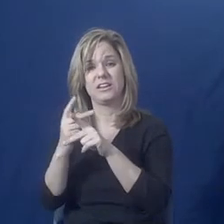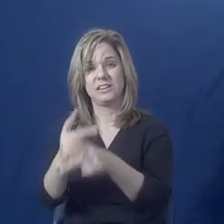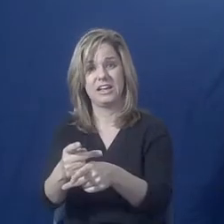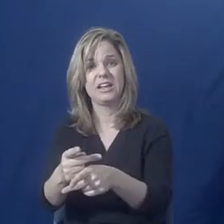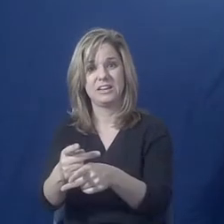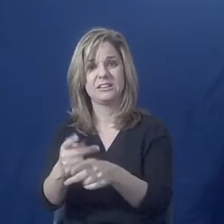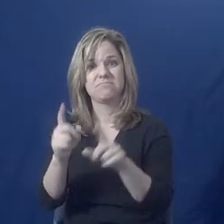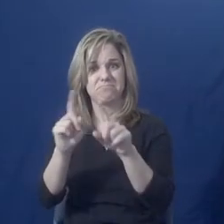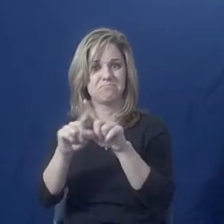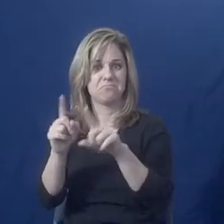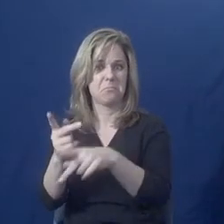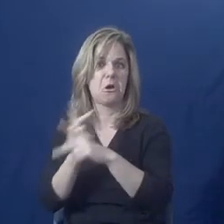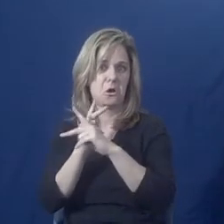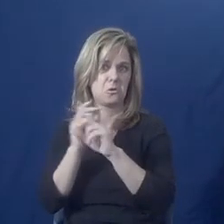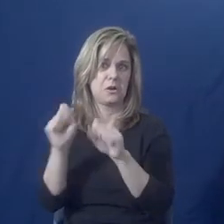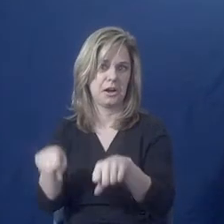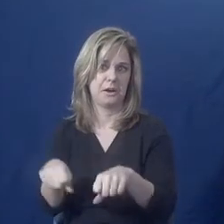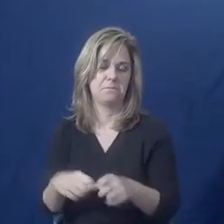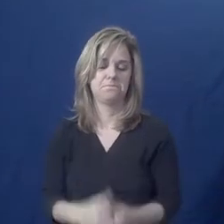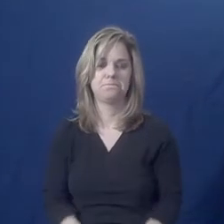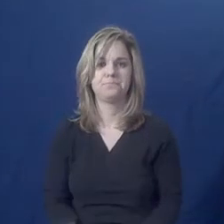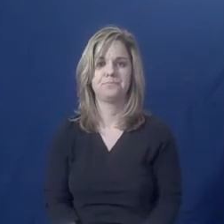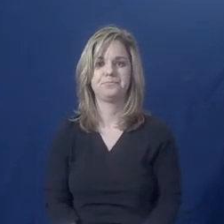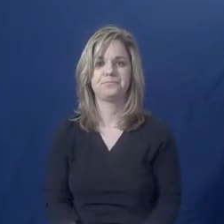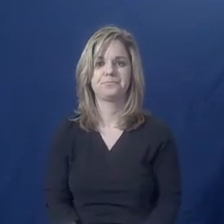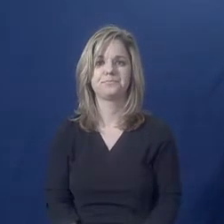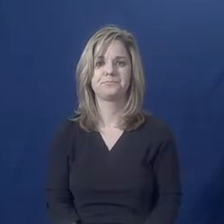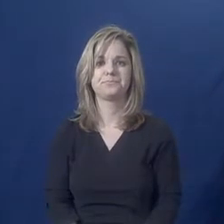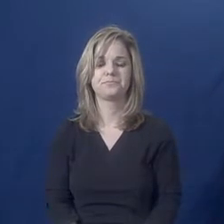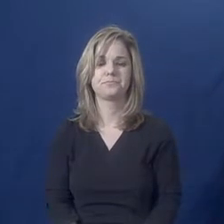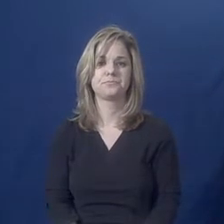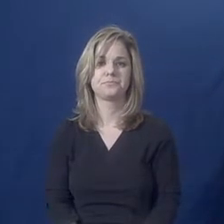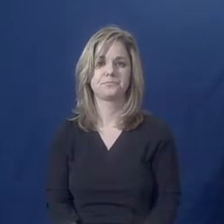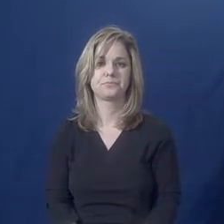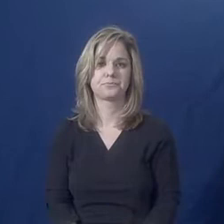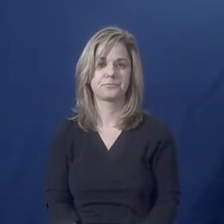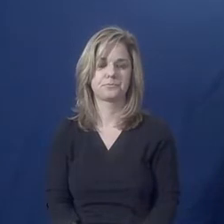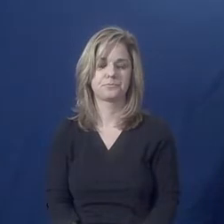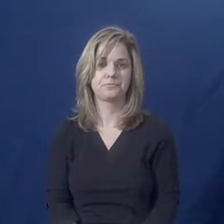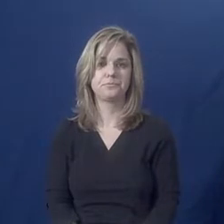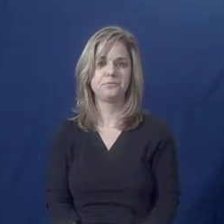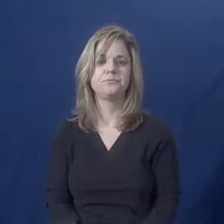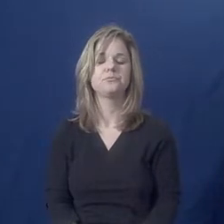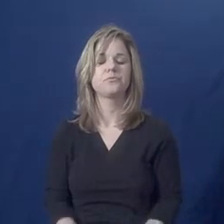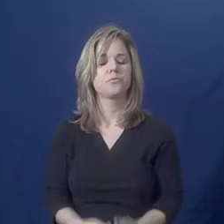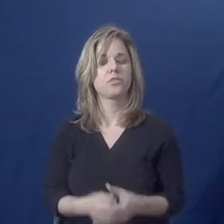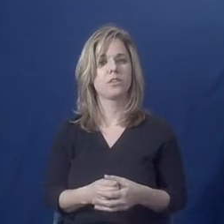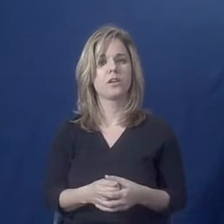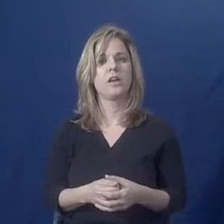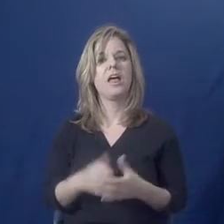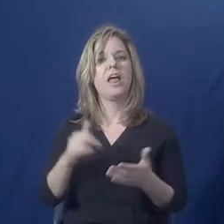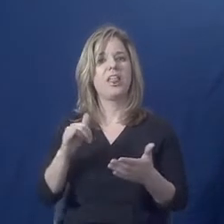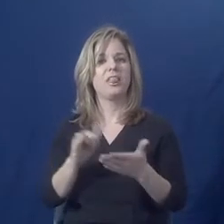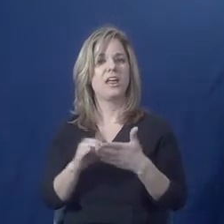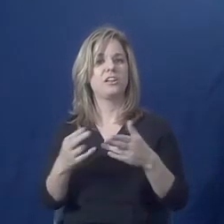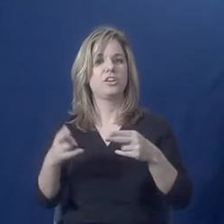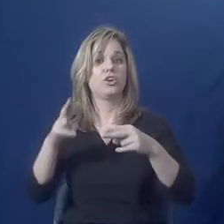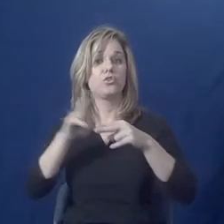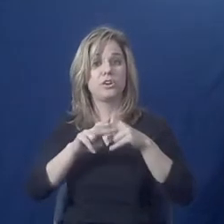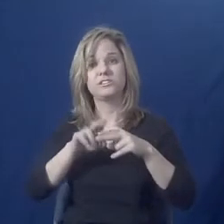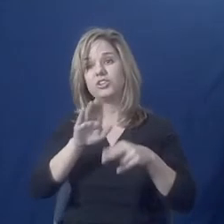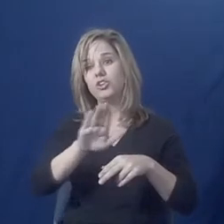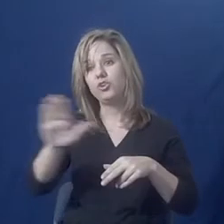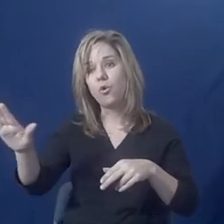Those accessibility devices and technologies to increase your own accessibility. Another example of